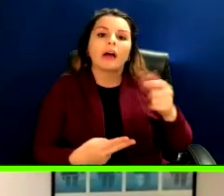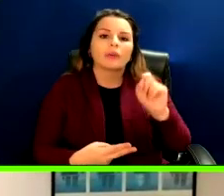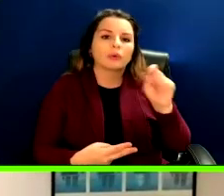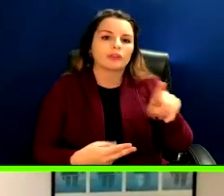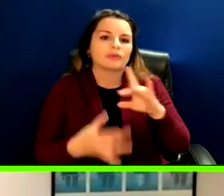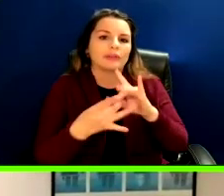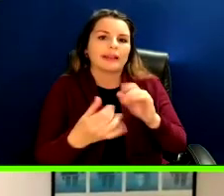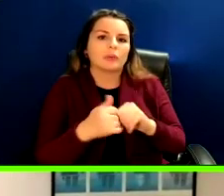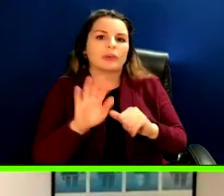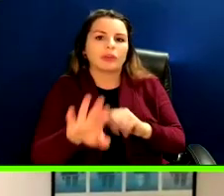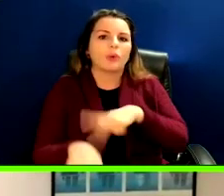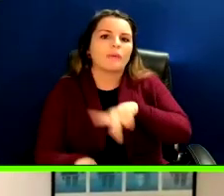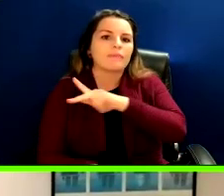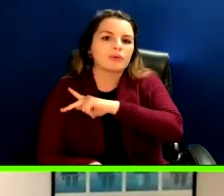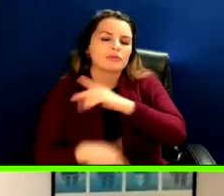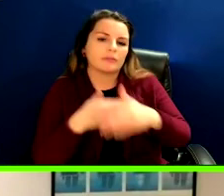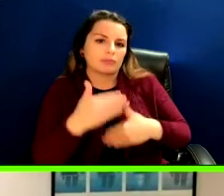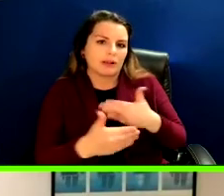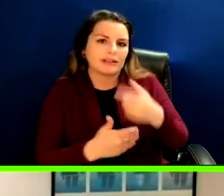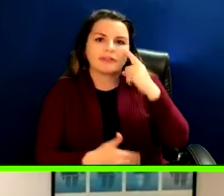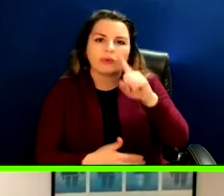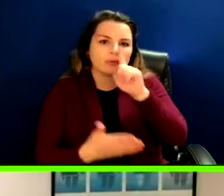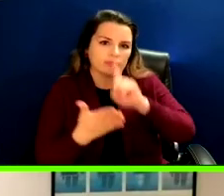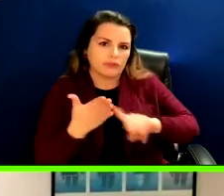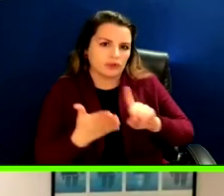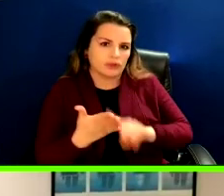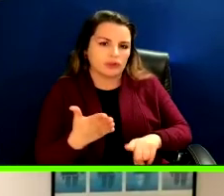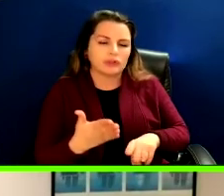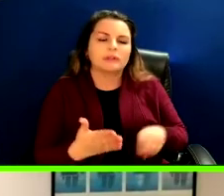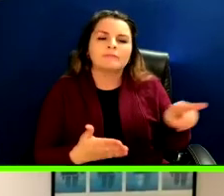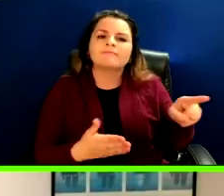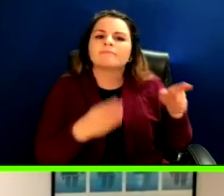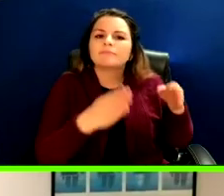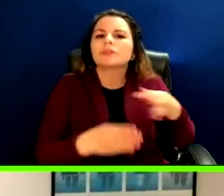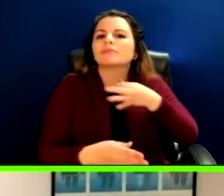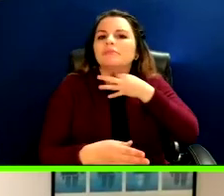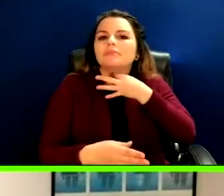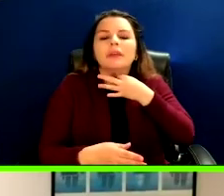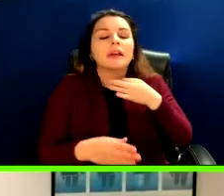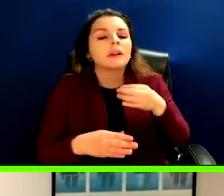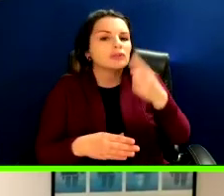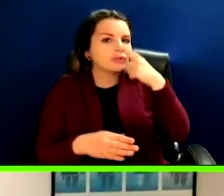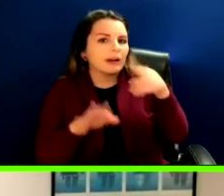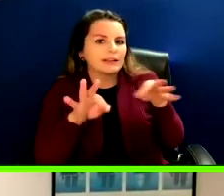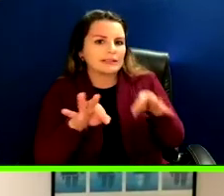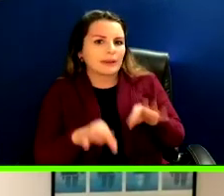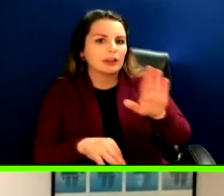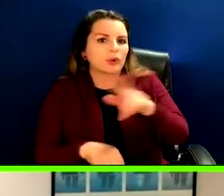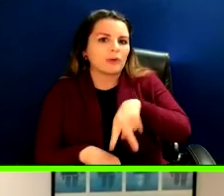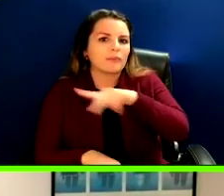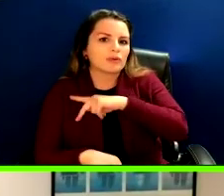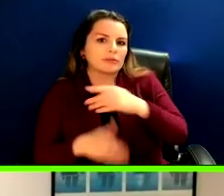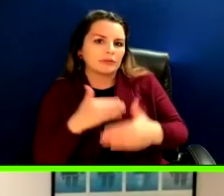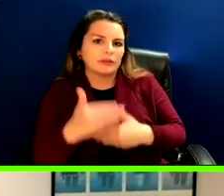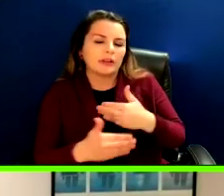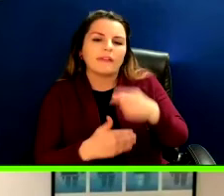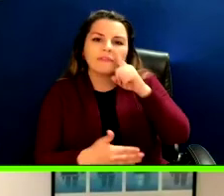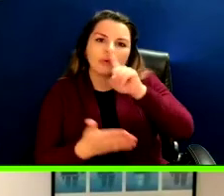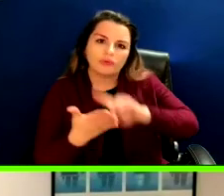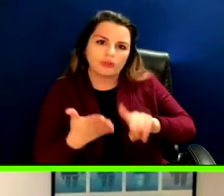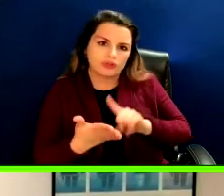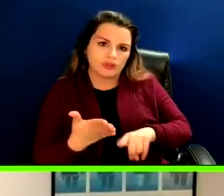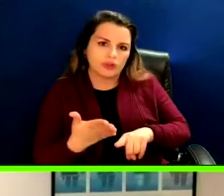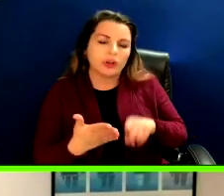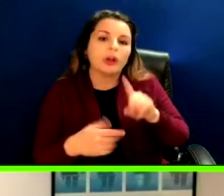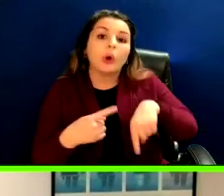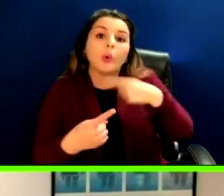personal process for search. And so one of the participants here is asking, can you take us through your personal process engaging in search when you'd like to